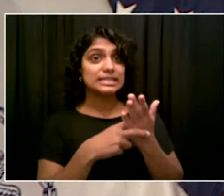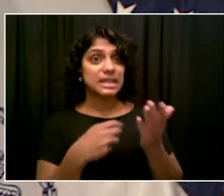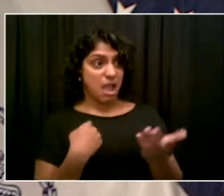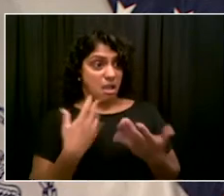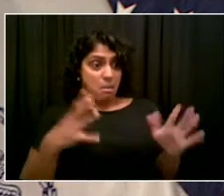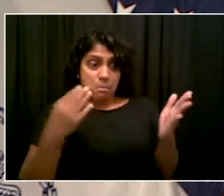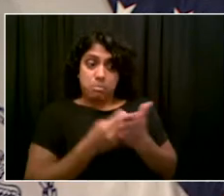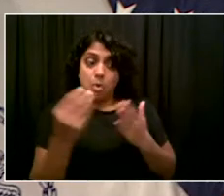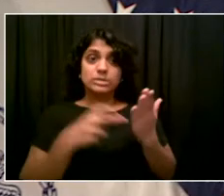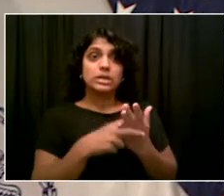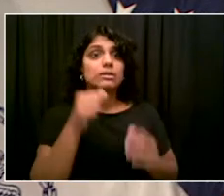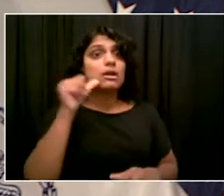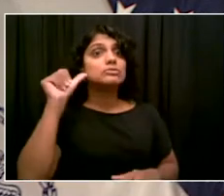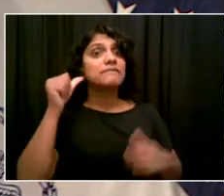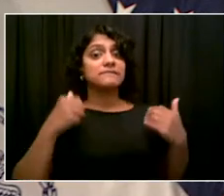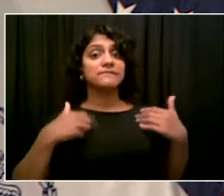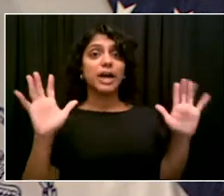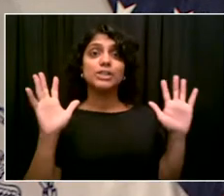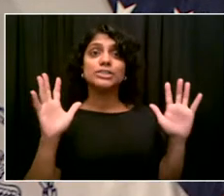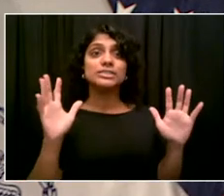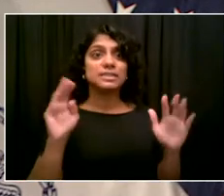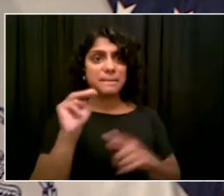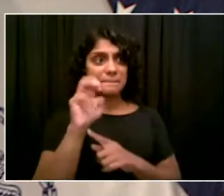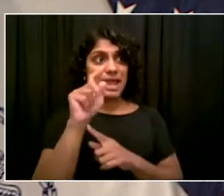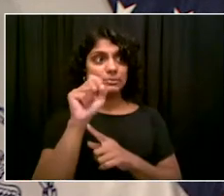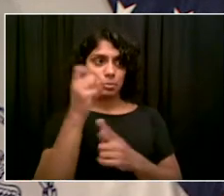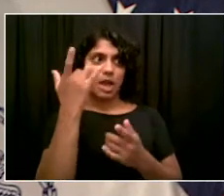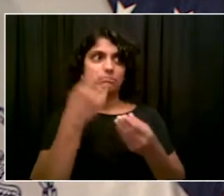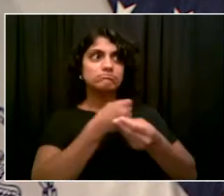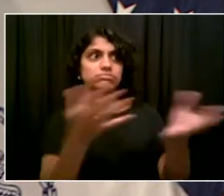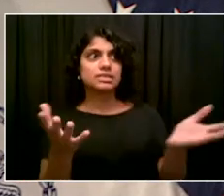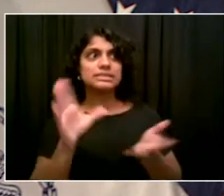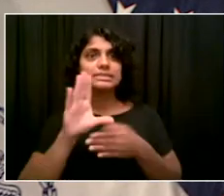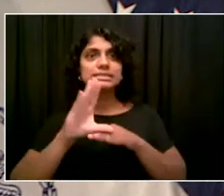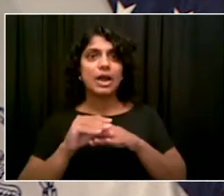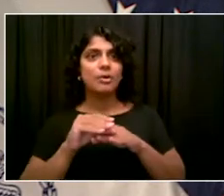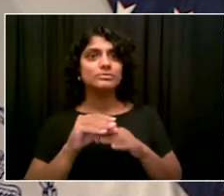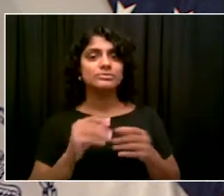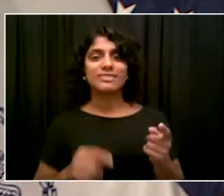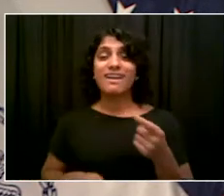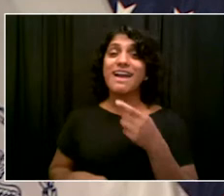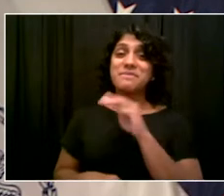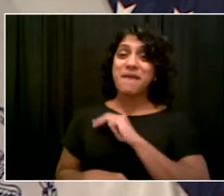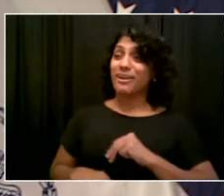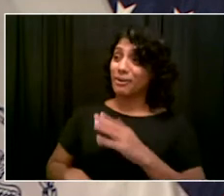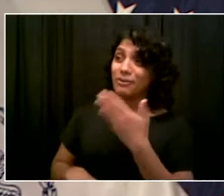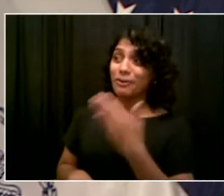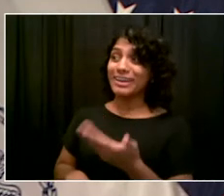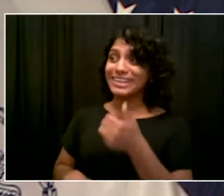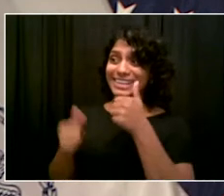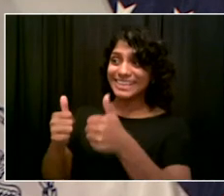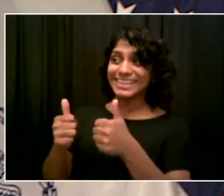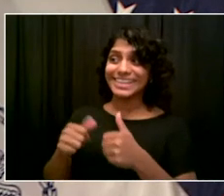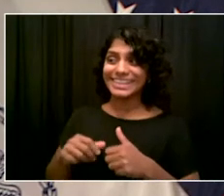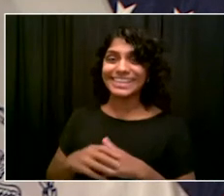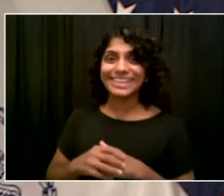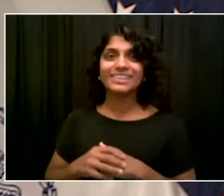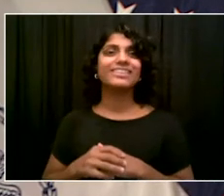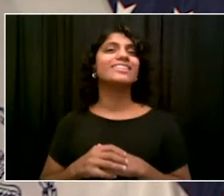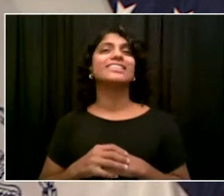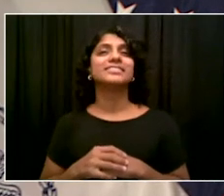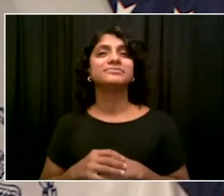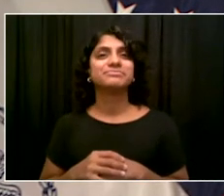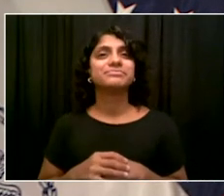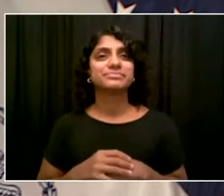Exactly. So listen, Mr. Mayor, on Thursday on East Houston Street, a hit-and-run driver struck and killed the delivery worker. You know,